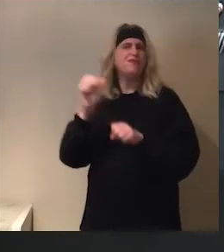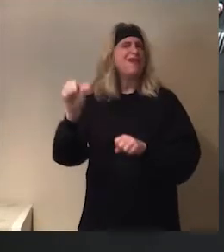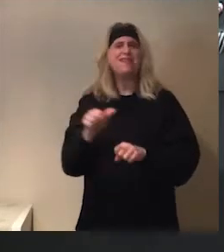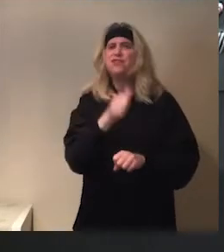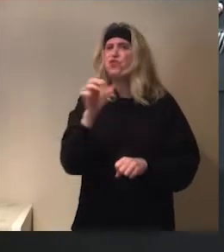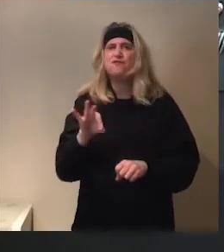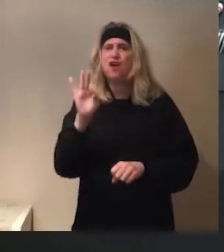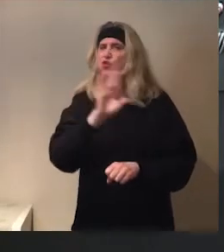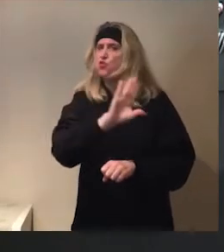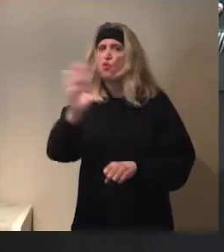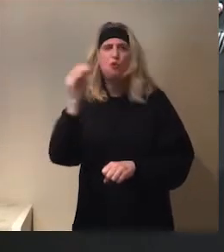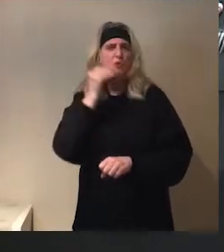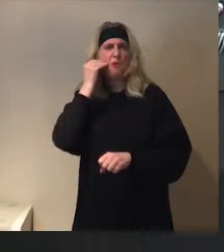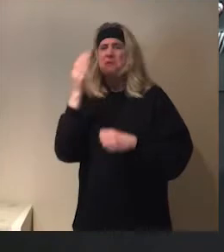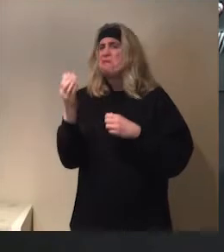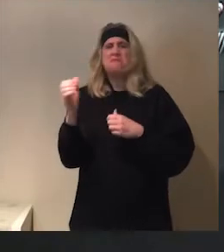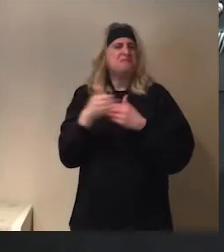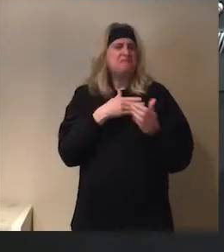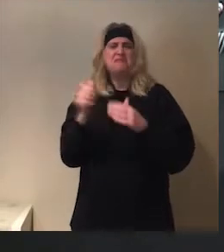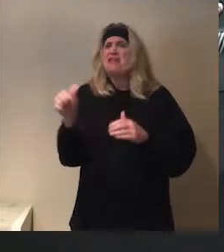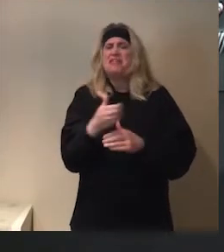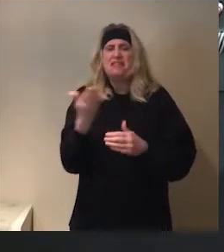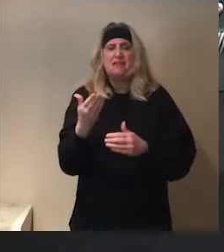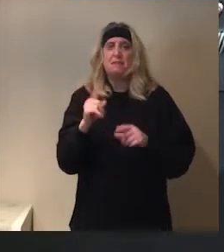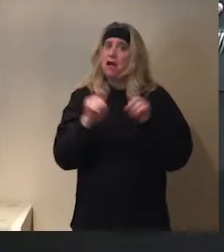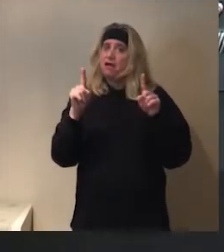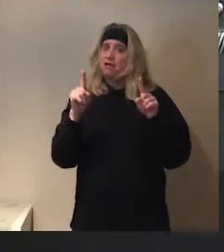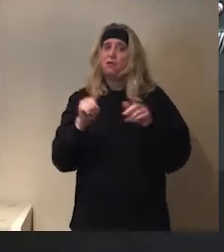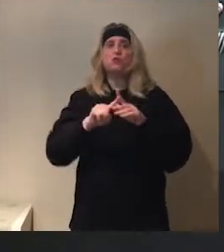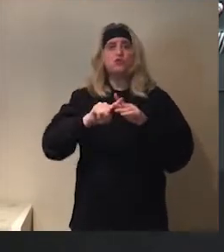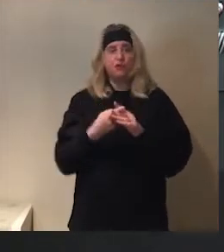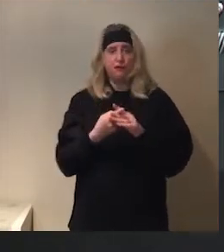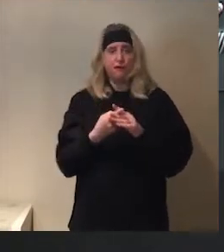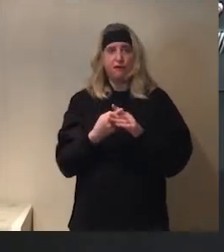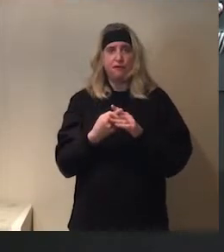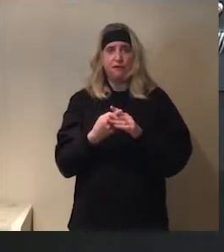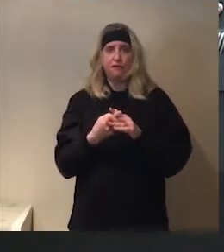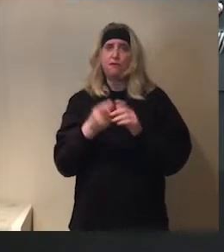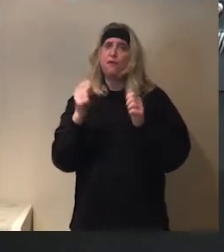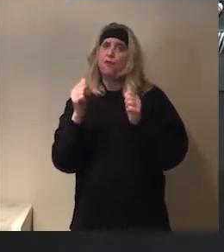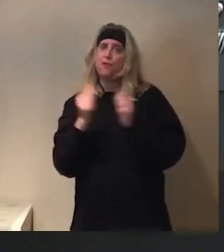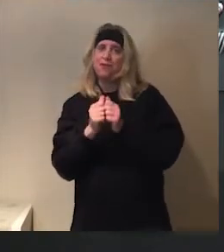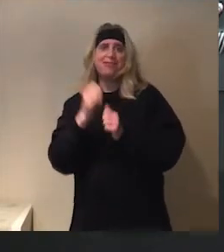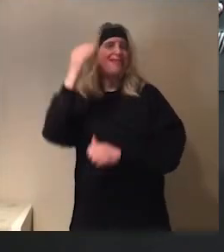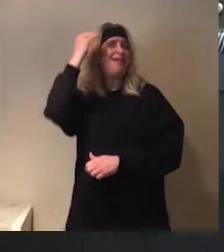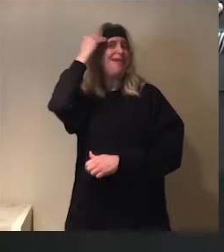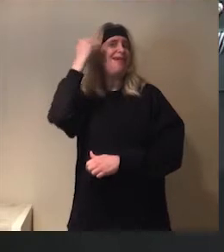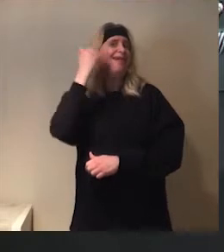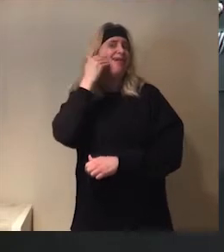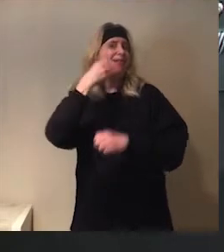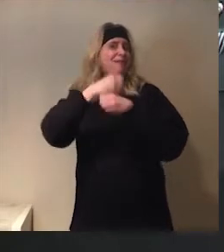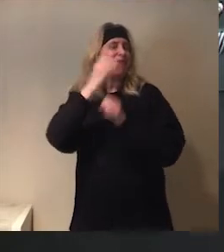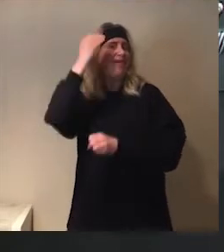can find around the house. Okay. But we start with probably the head. Oh, yeah,